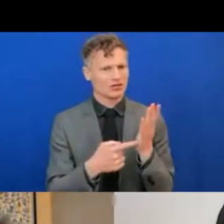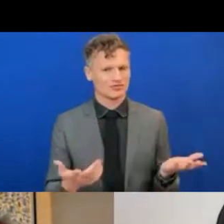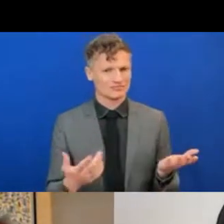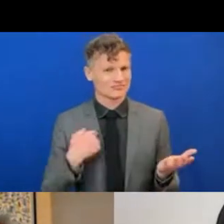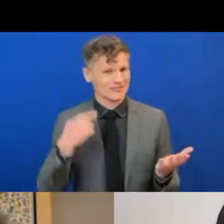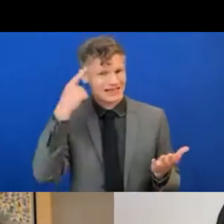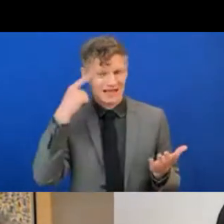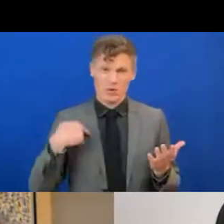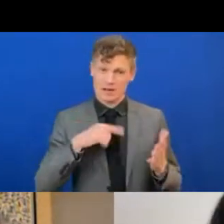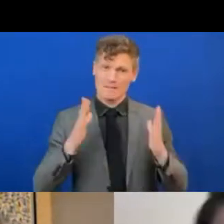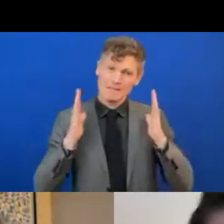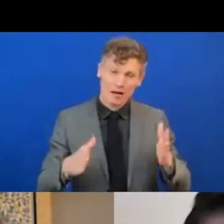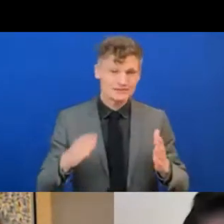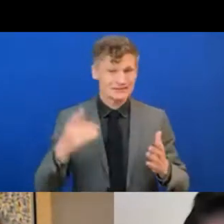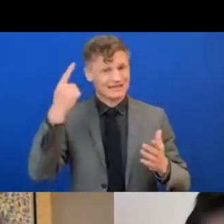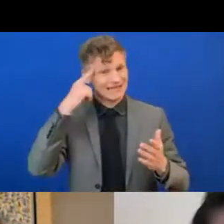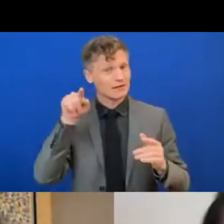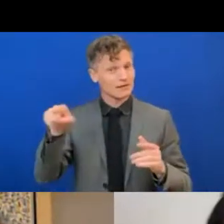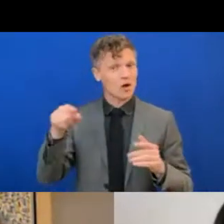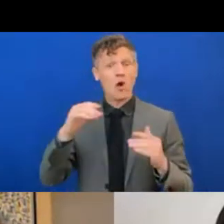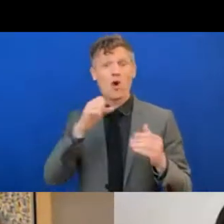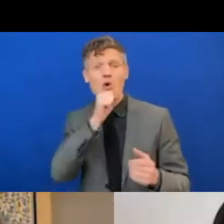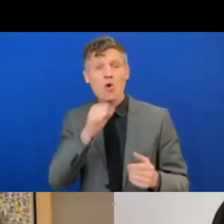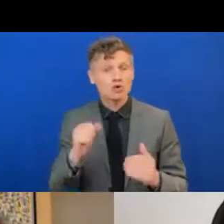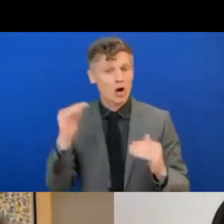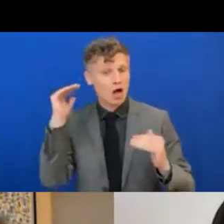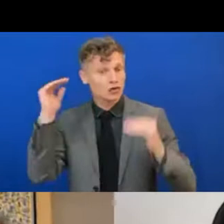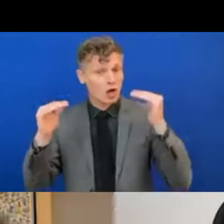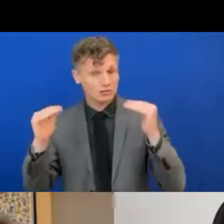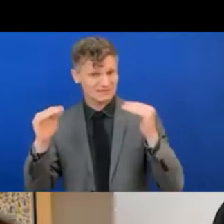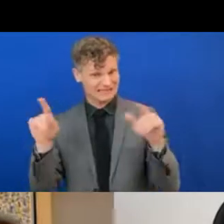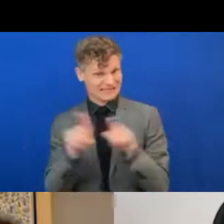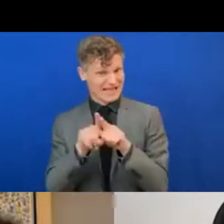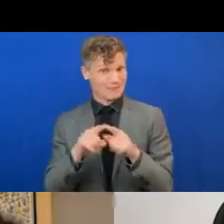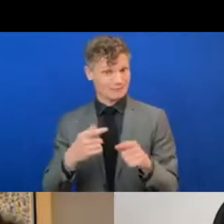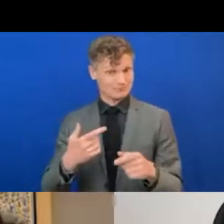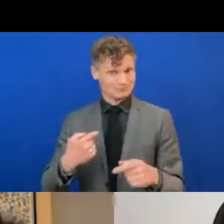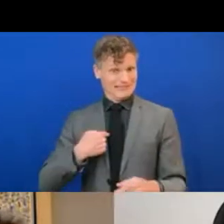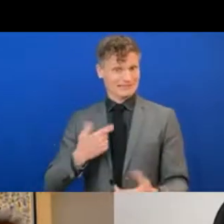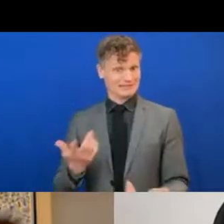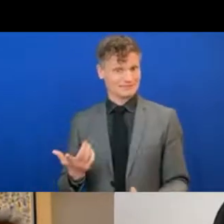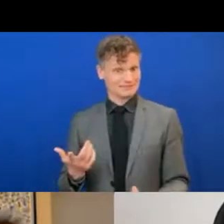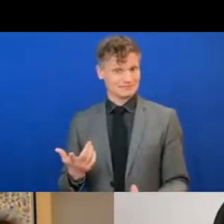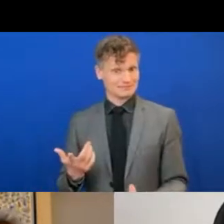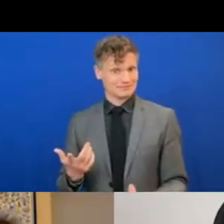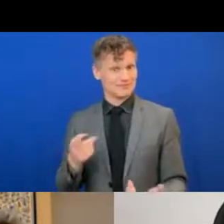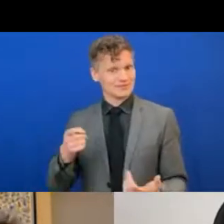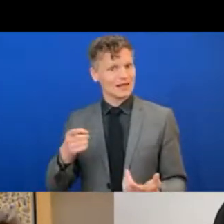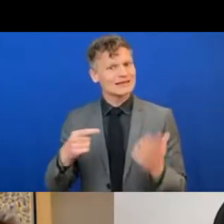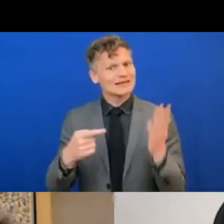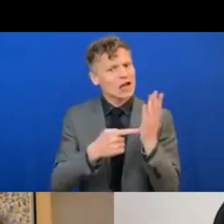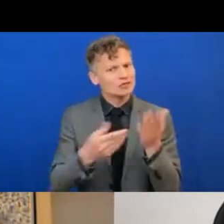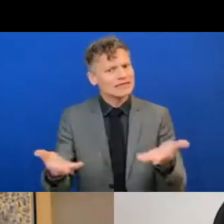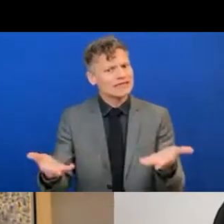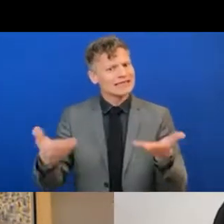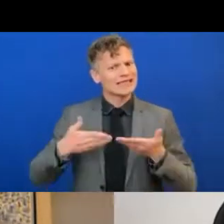including myself. Technology is the best equalizer for opportunities, and technology needs to be inclusive.